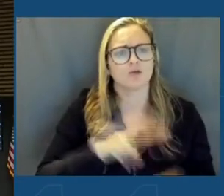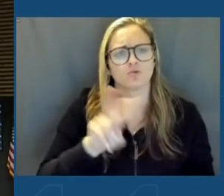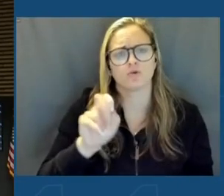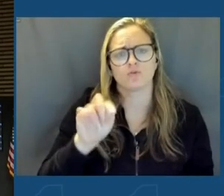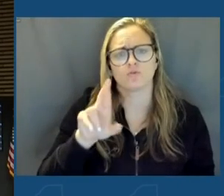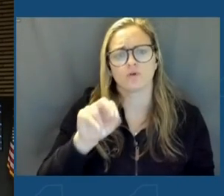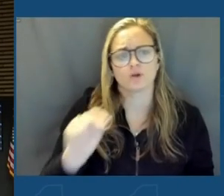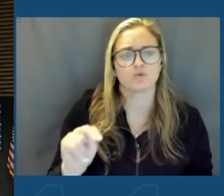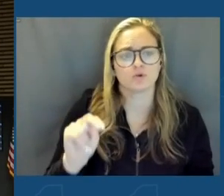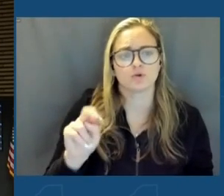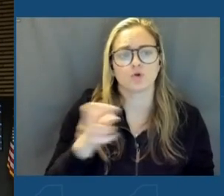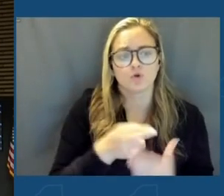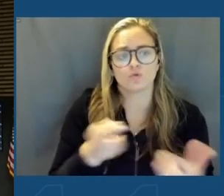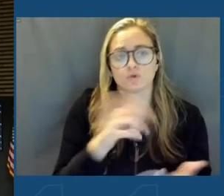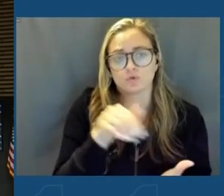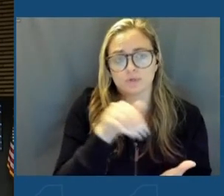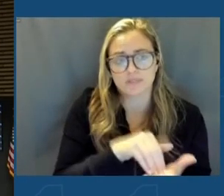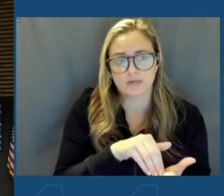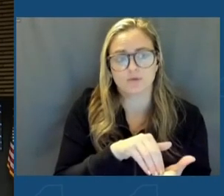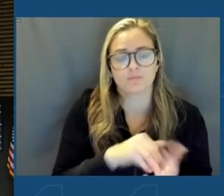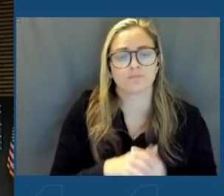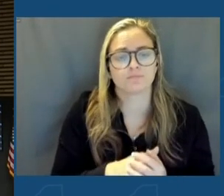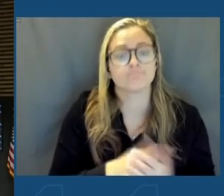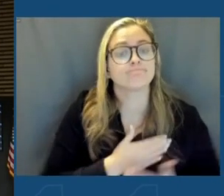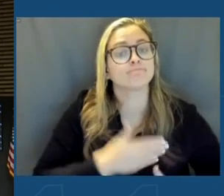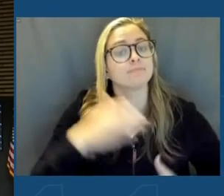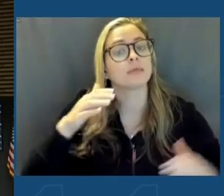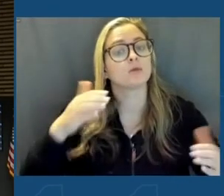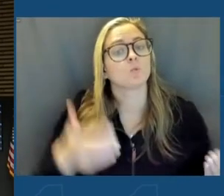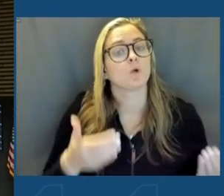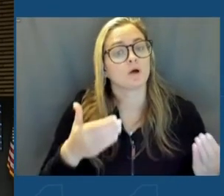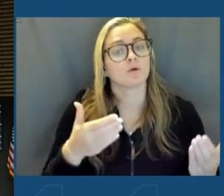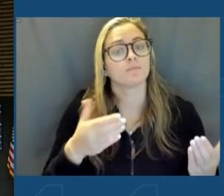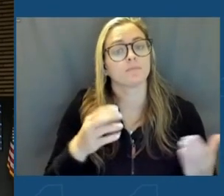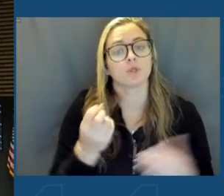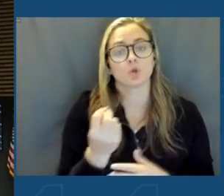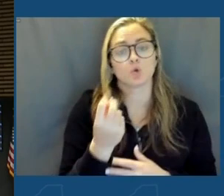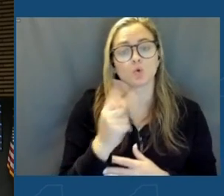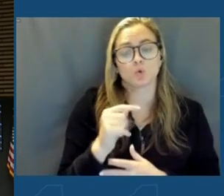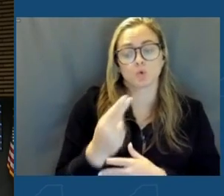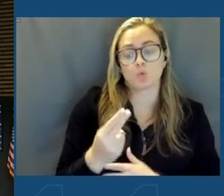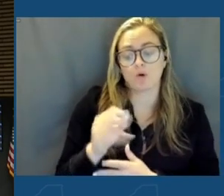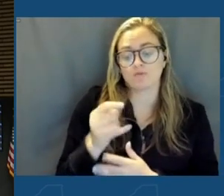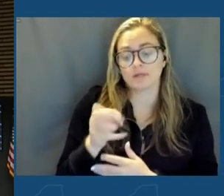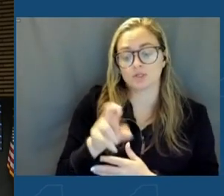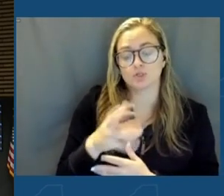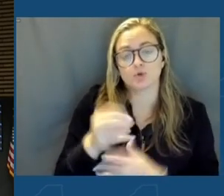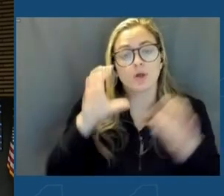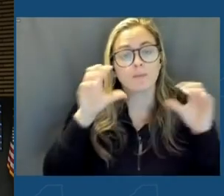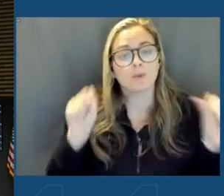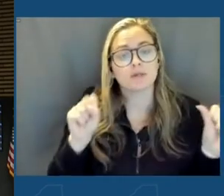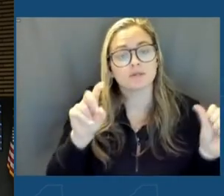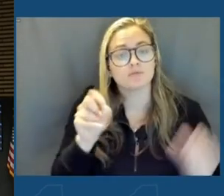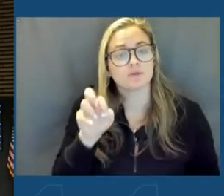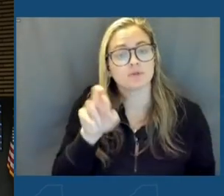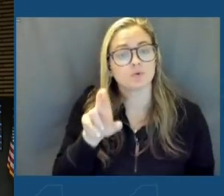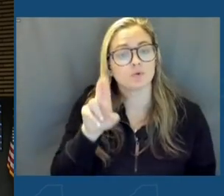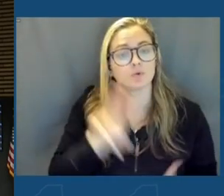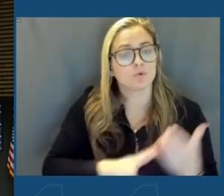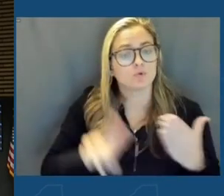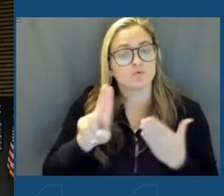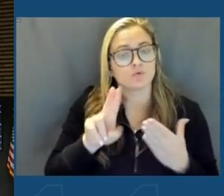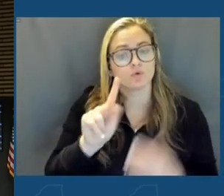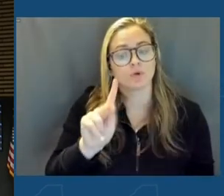Daniel and Gail Daniello building. Please welcome to the stage the 12th Chancellor and President of Syracuse University, Kent